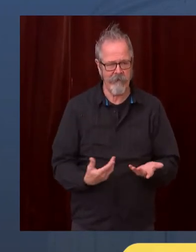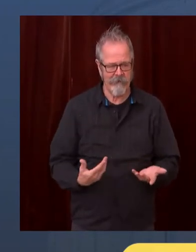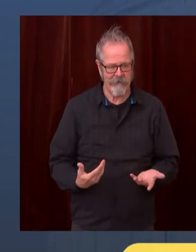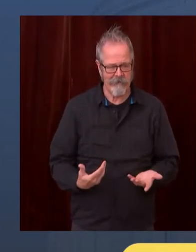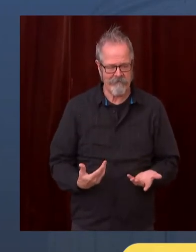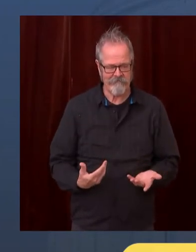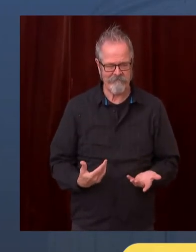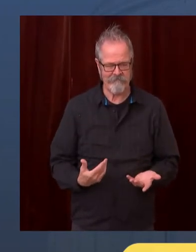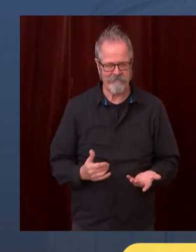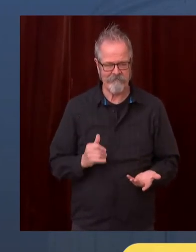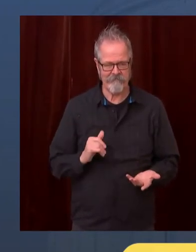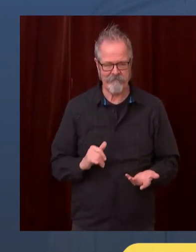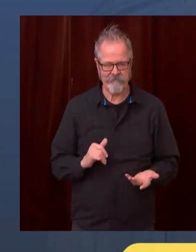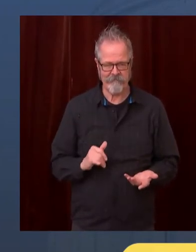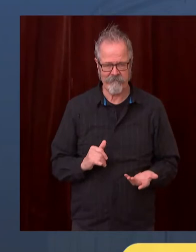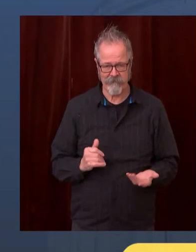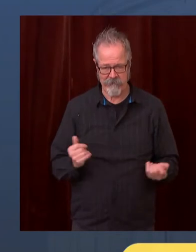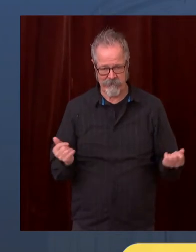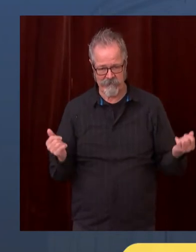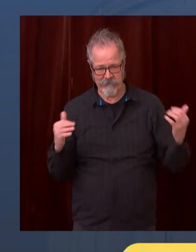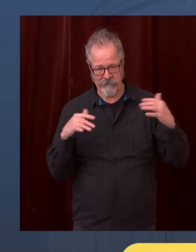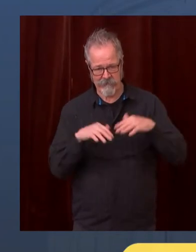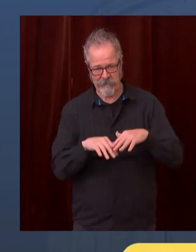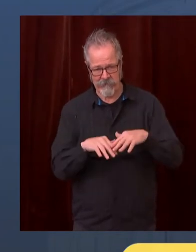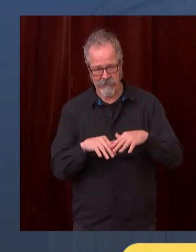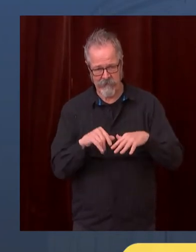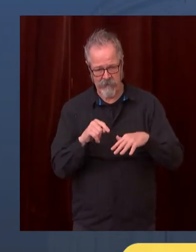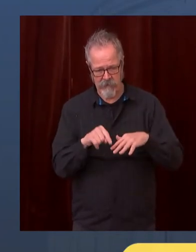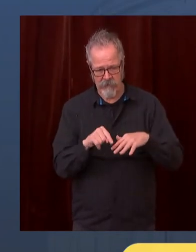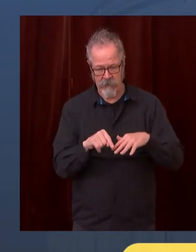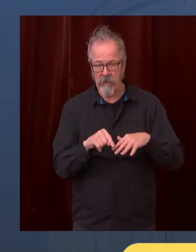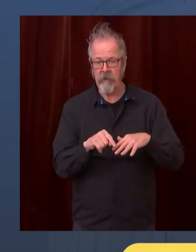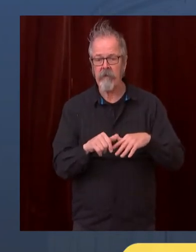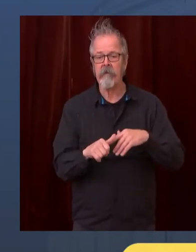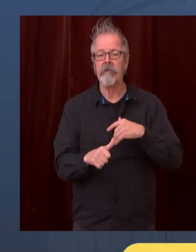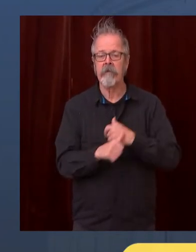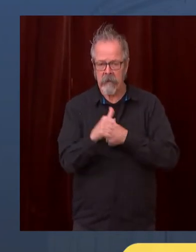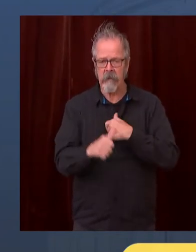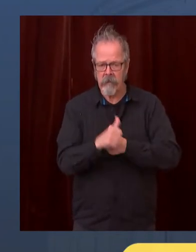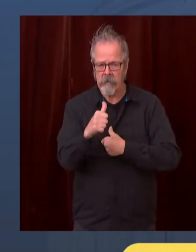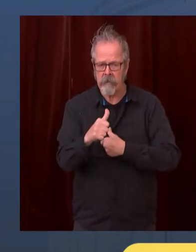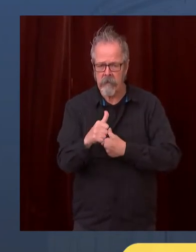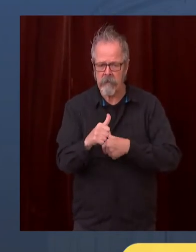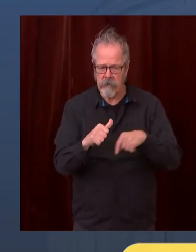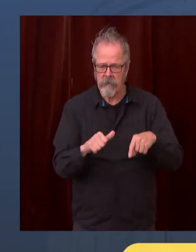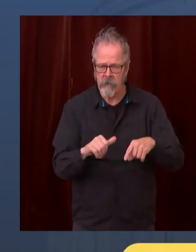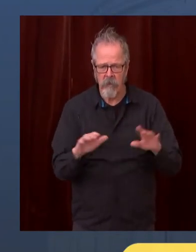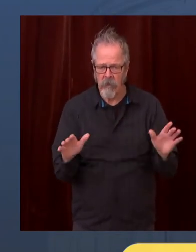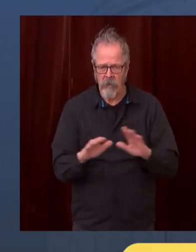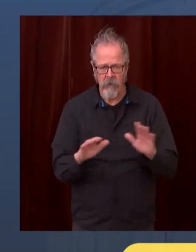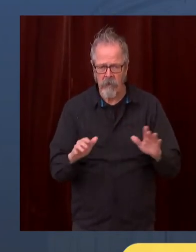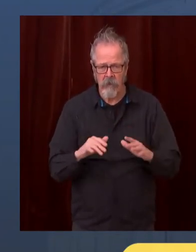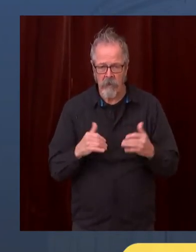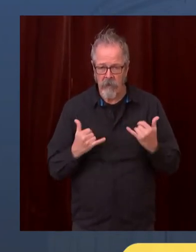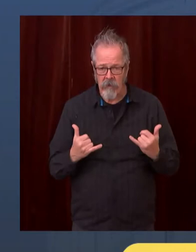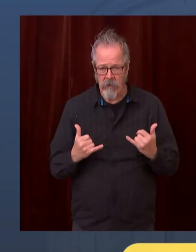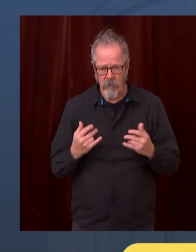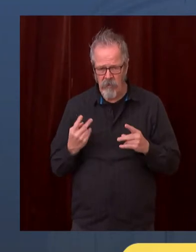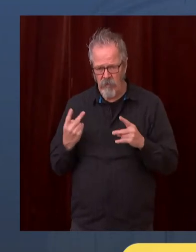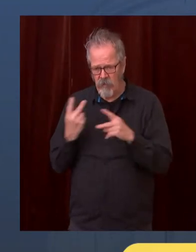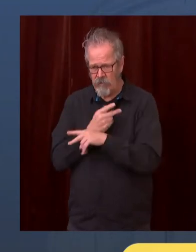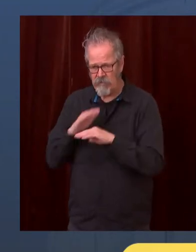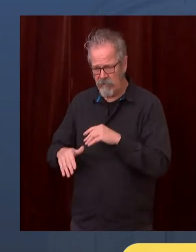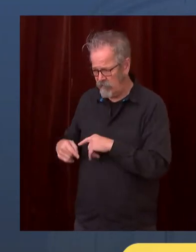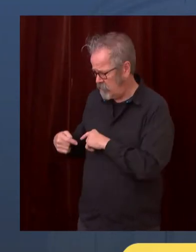There is simply no way to have a dinner across people across the table not wearing